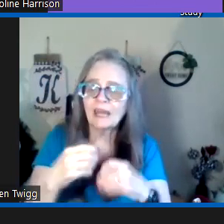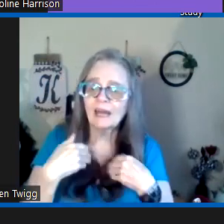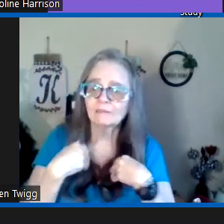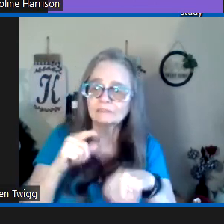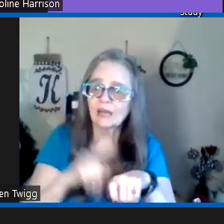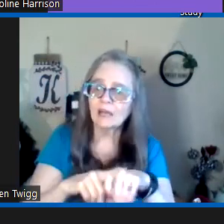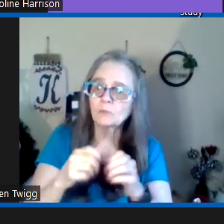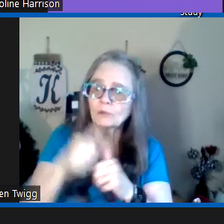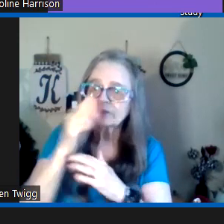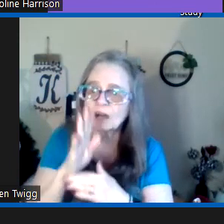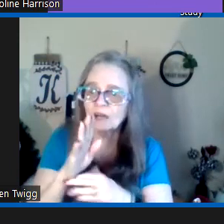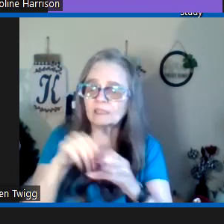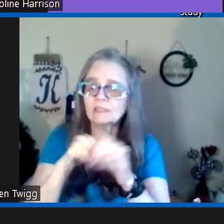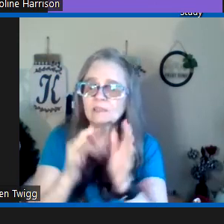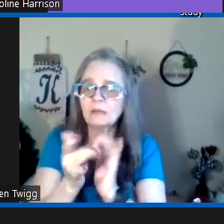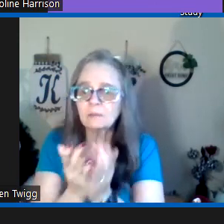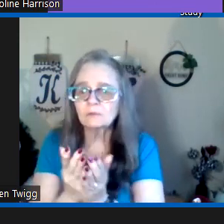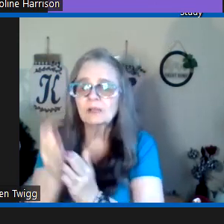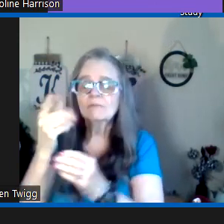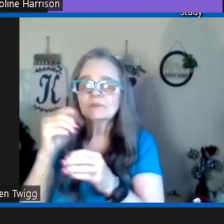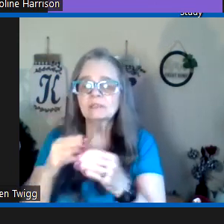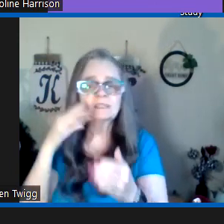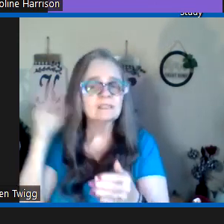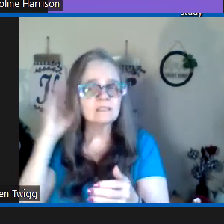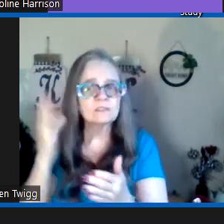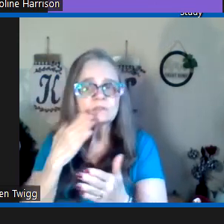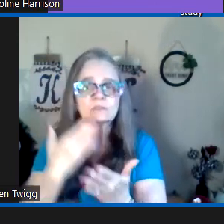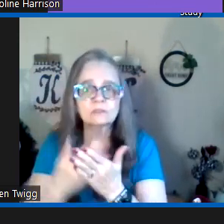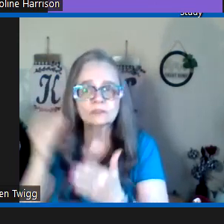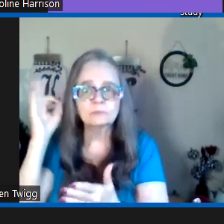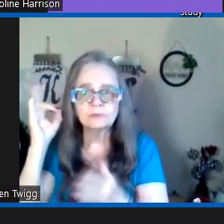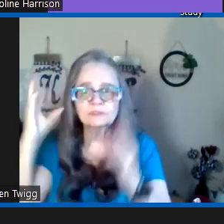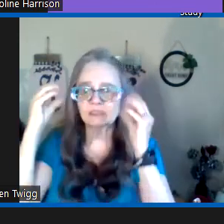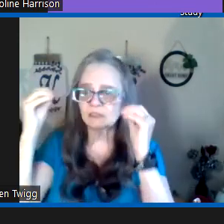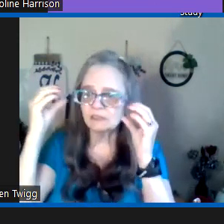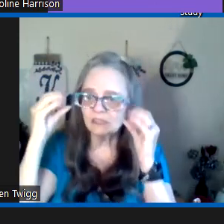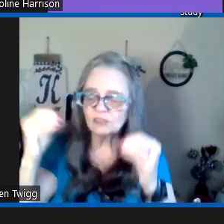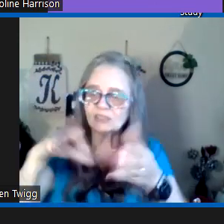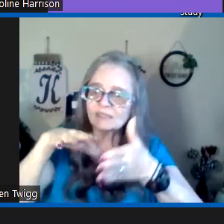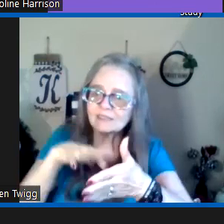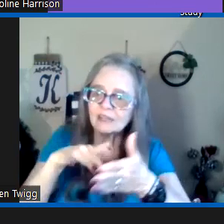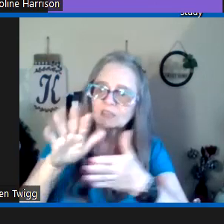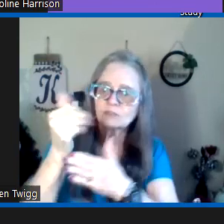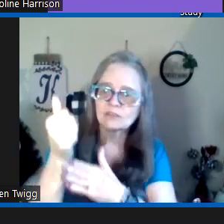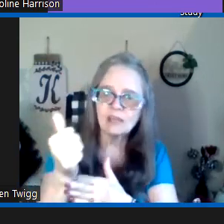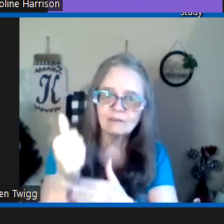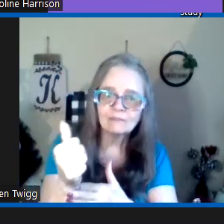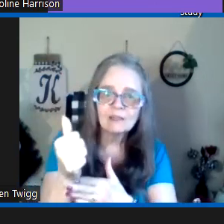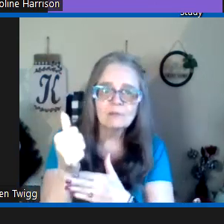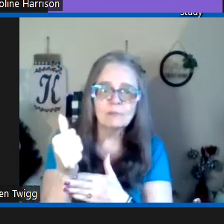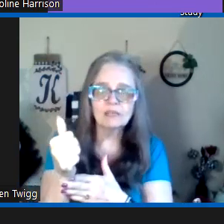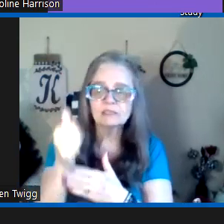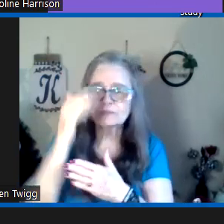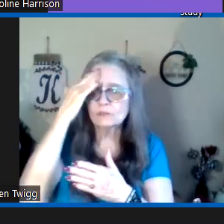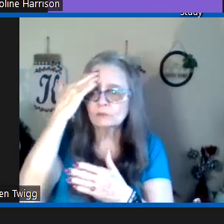we need to have time with god in the bible listen to good preaching and teaching study yourself